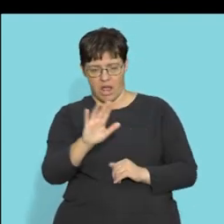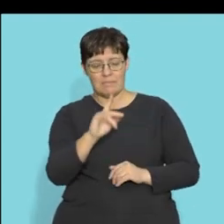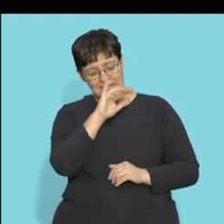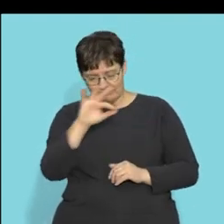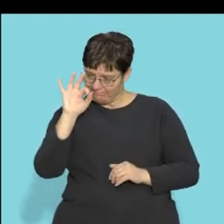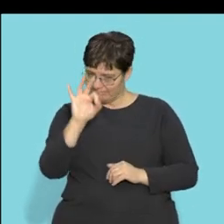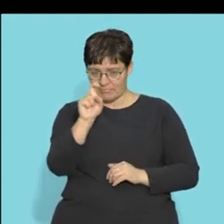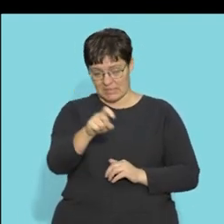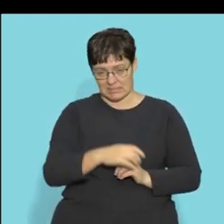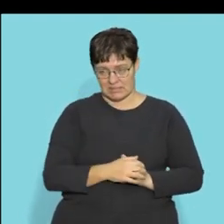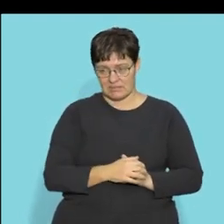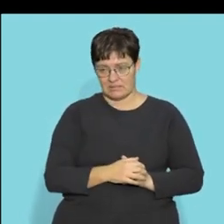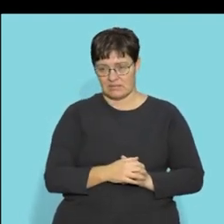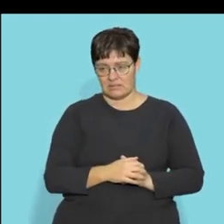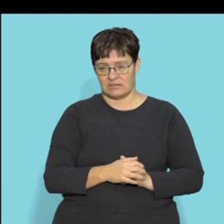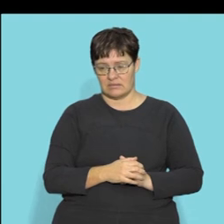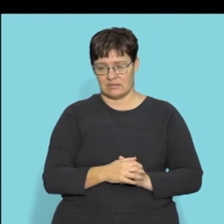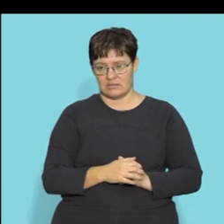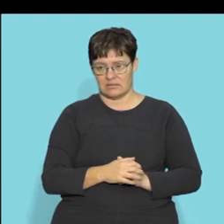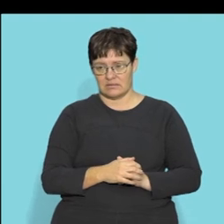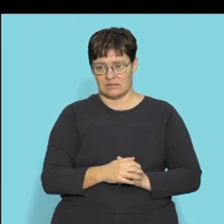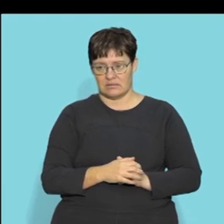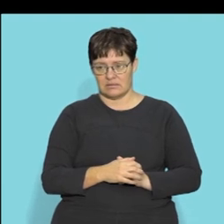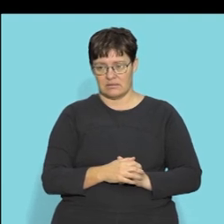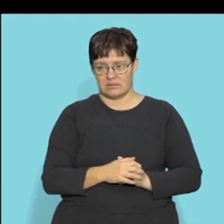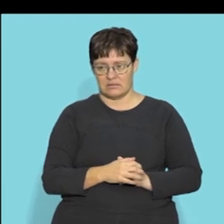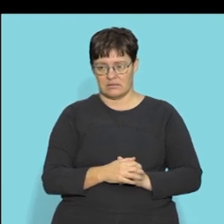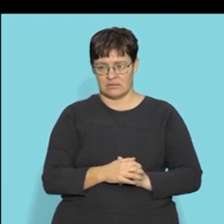cerebellum know the spelling